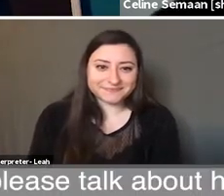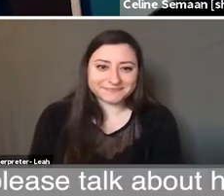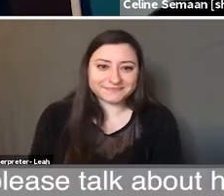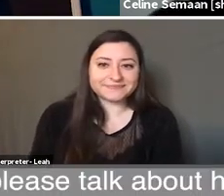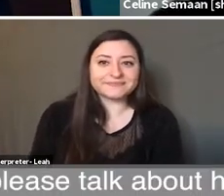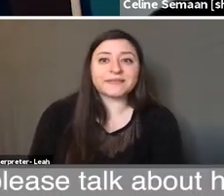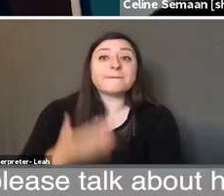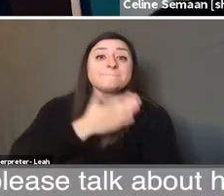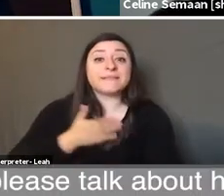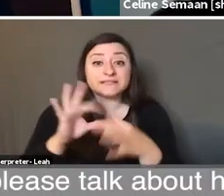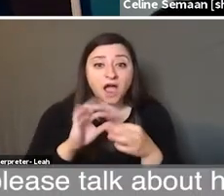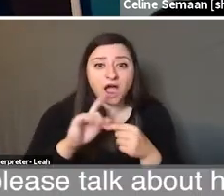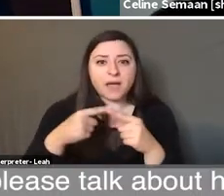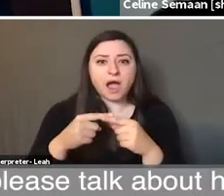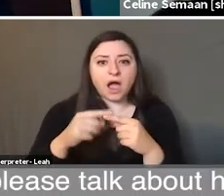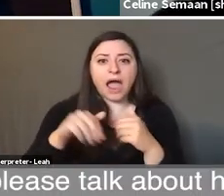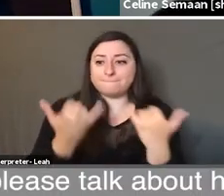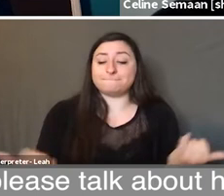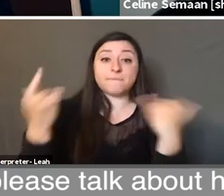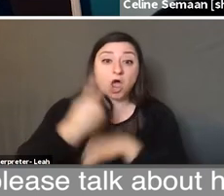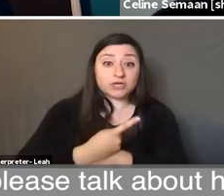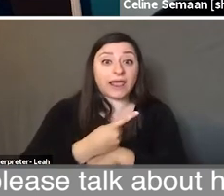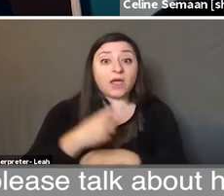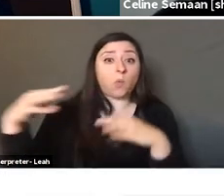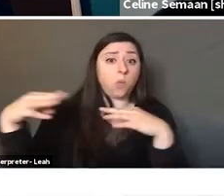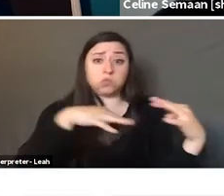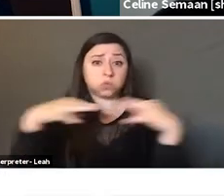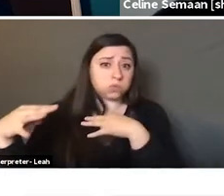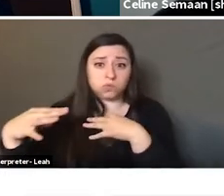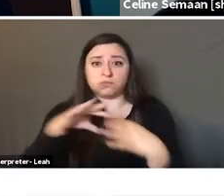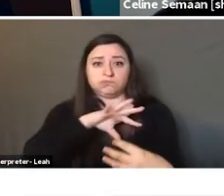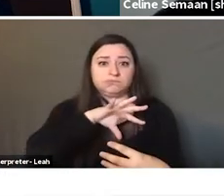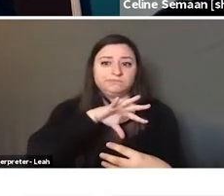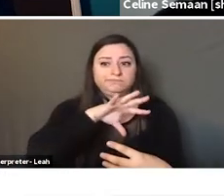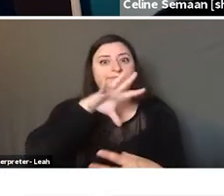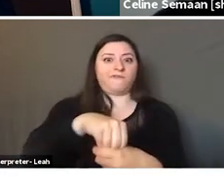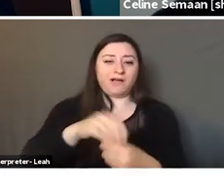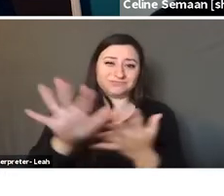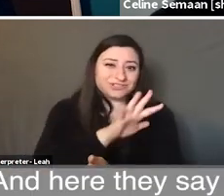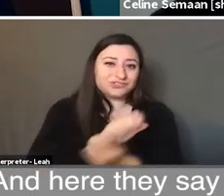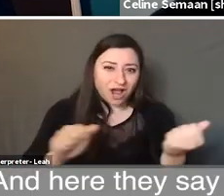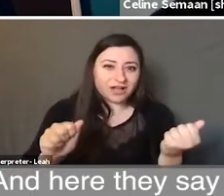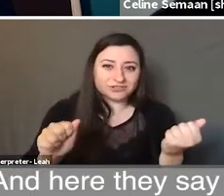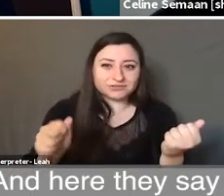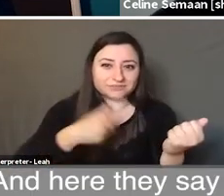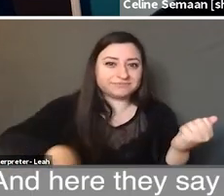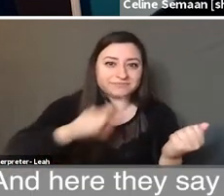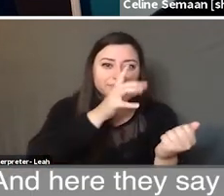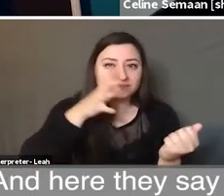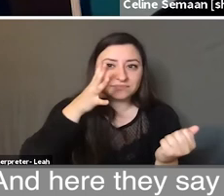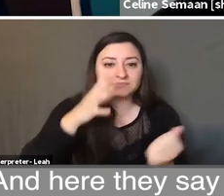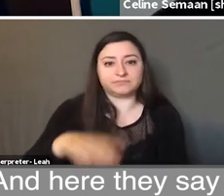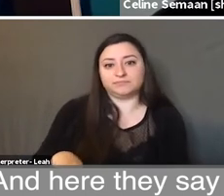Can you please talk about how modern day wars in the region have contributed to the destruction of agriculture? And here they say